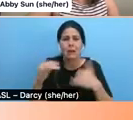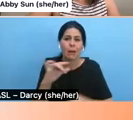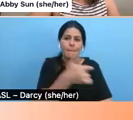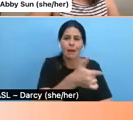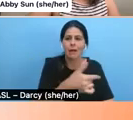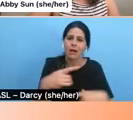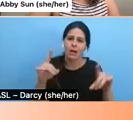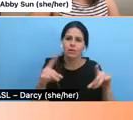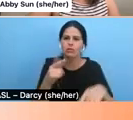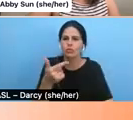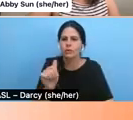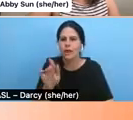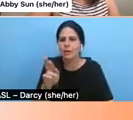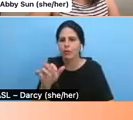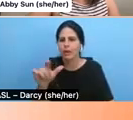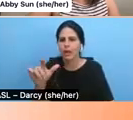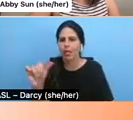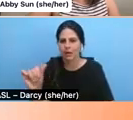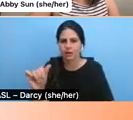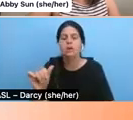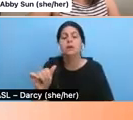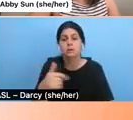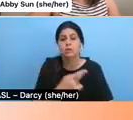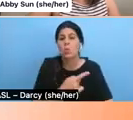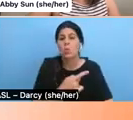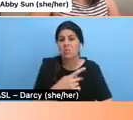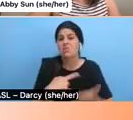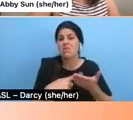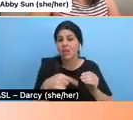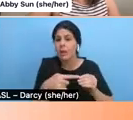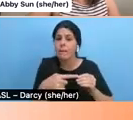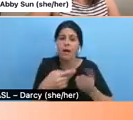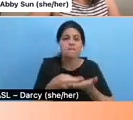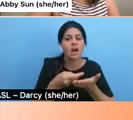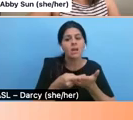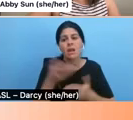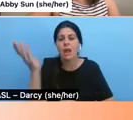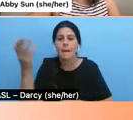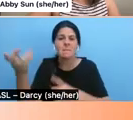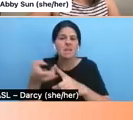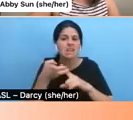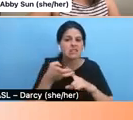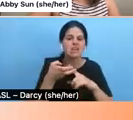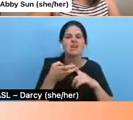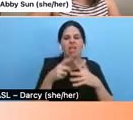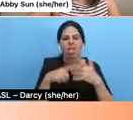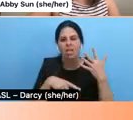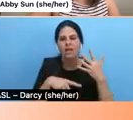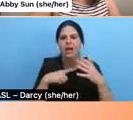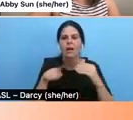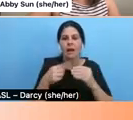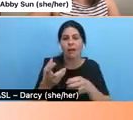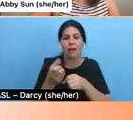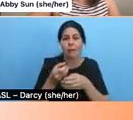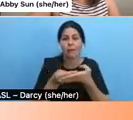Gabriella. So Gabriella, we've been talking about funding and pitching and all of these things about securing money. Do